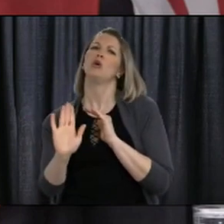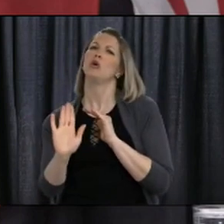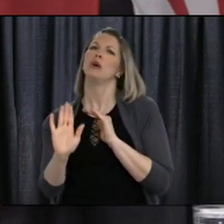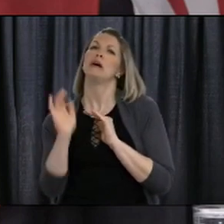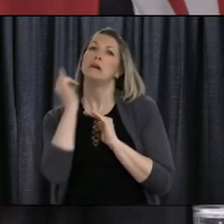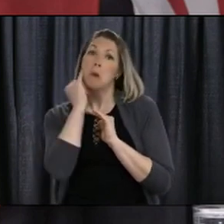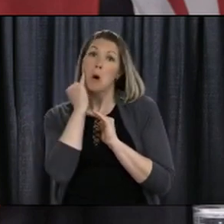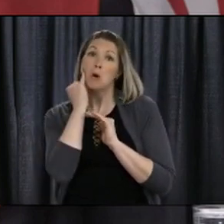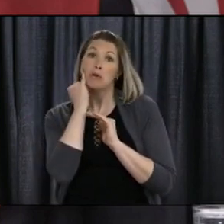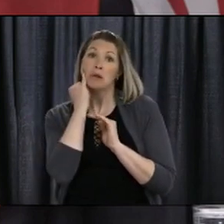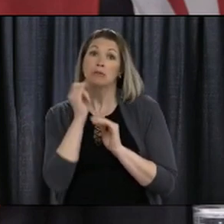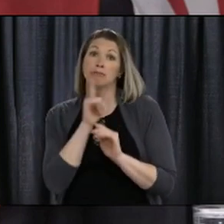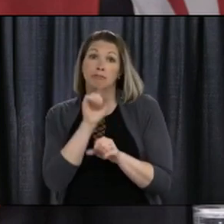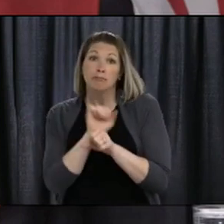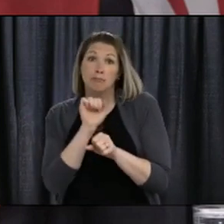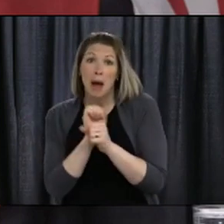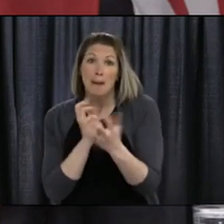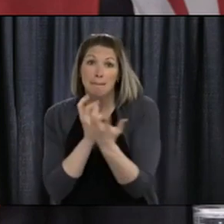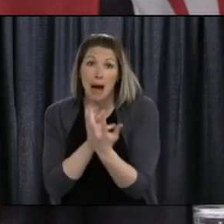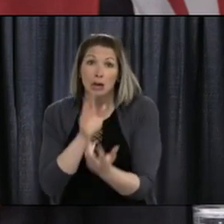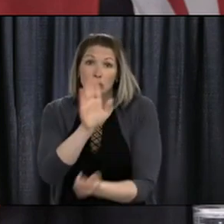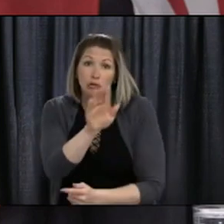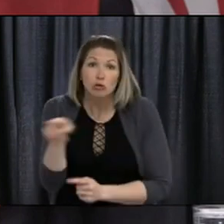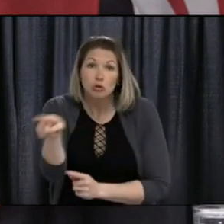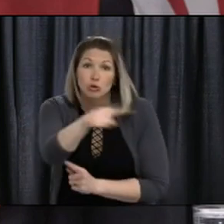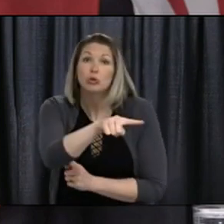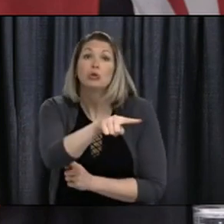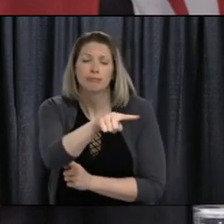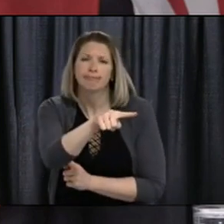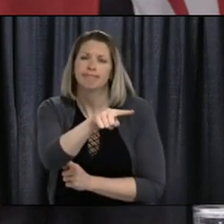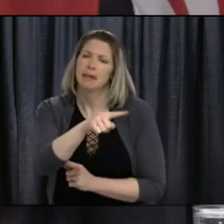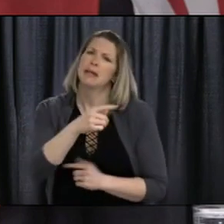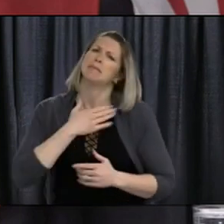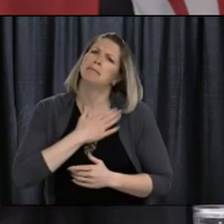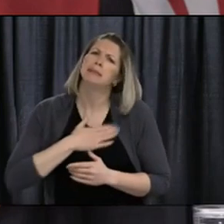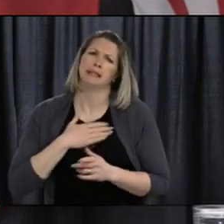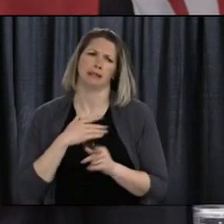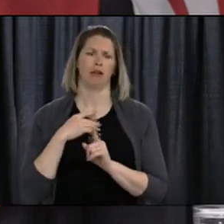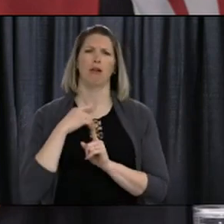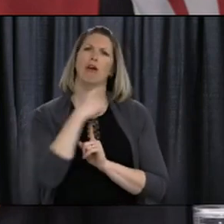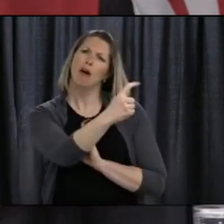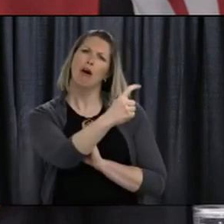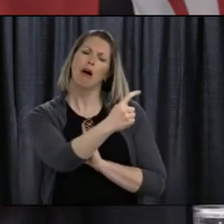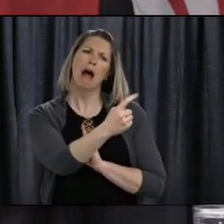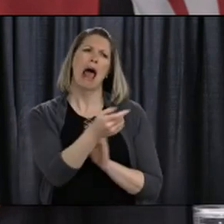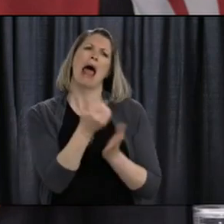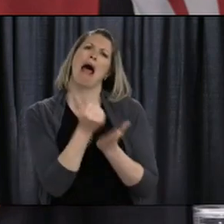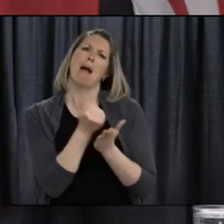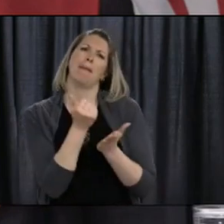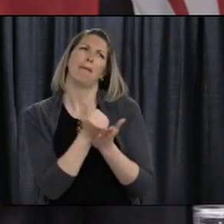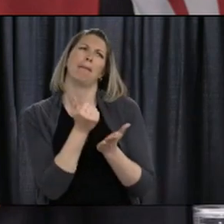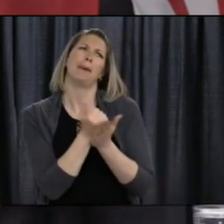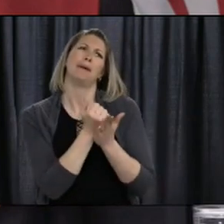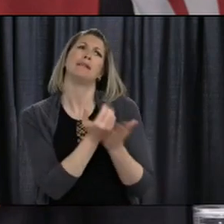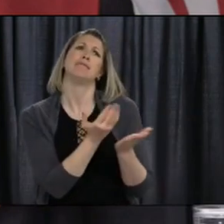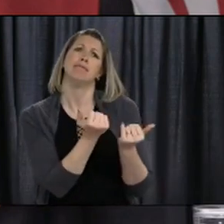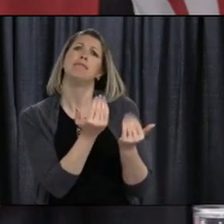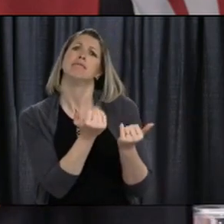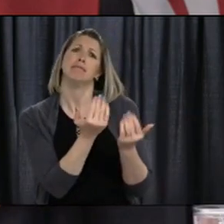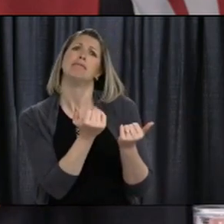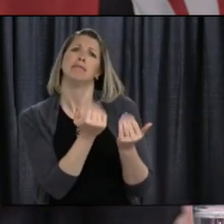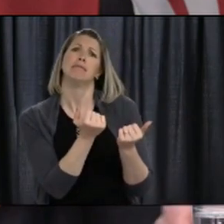reach out. All the essential services are still in place, and in many cases, they have been enhanced. They have